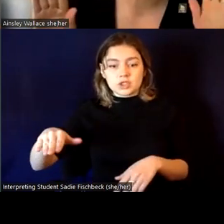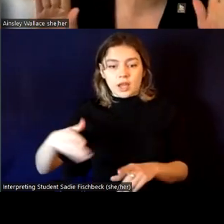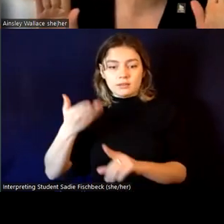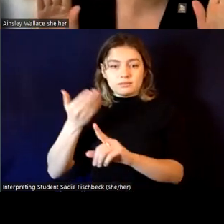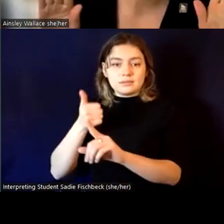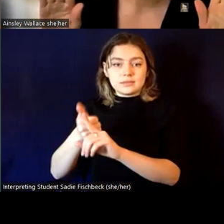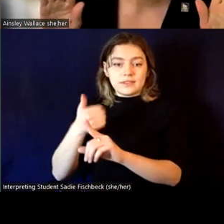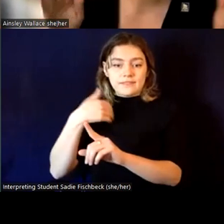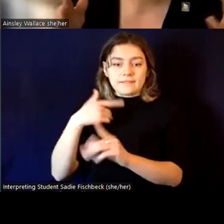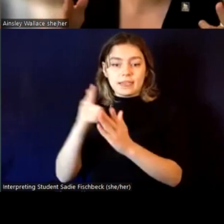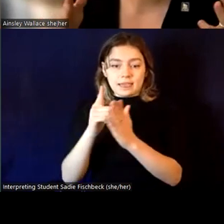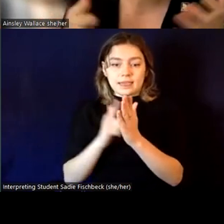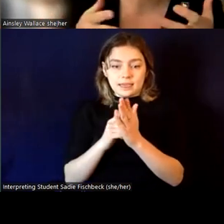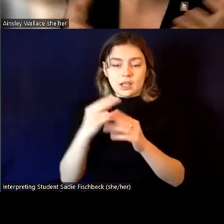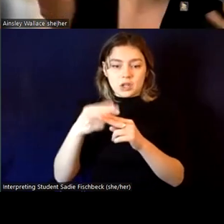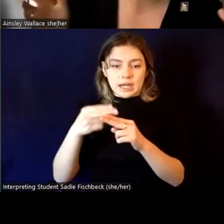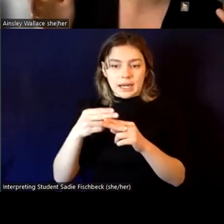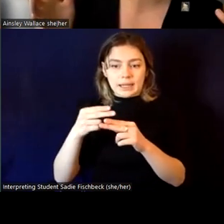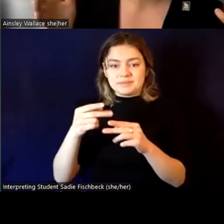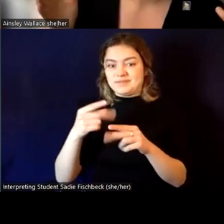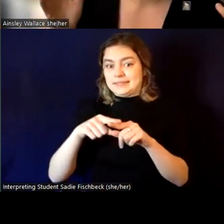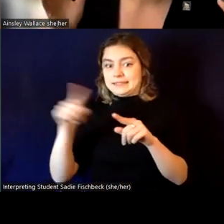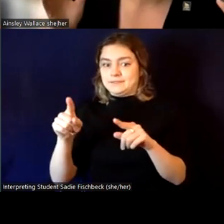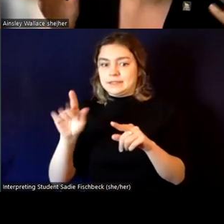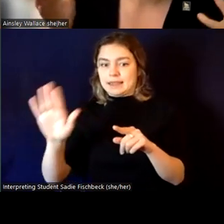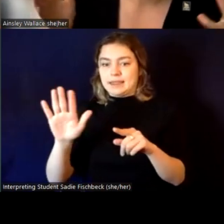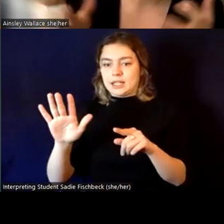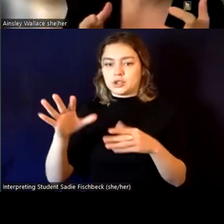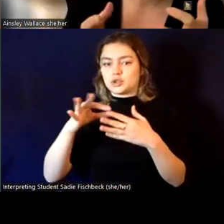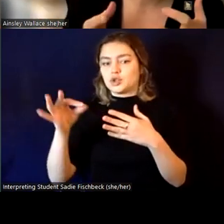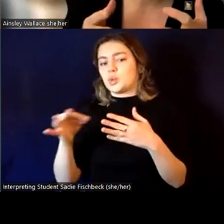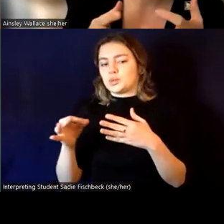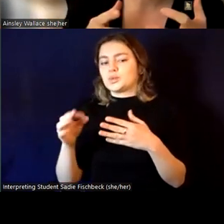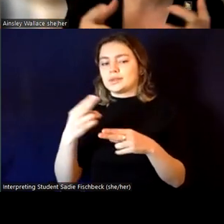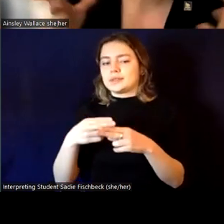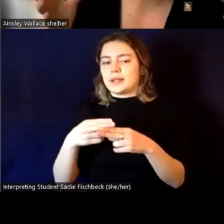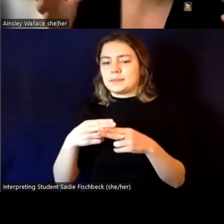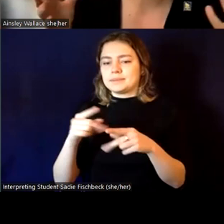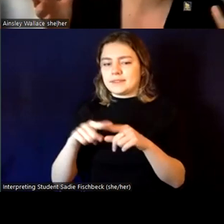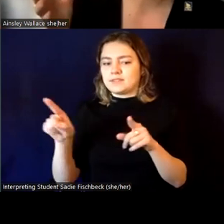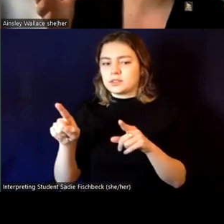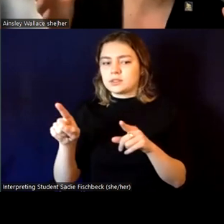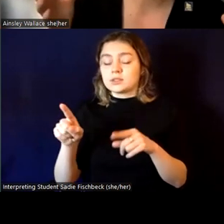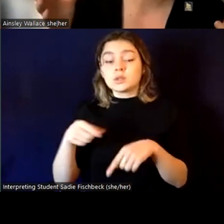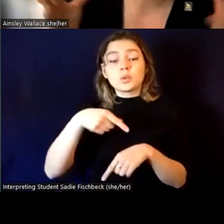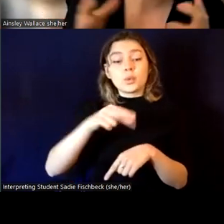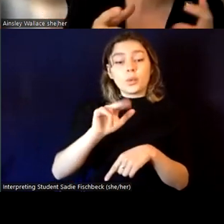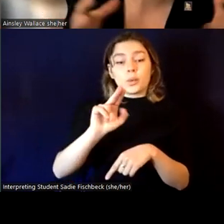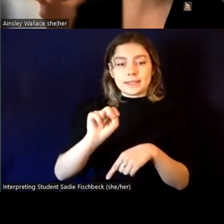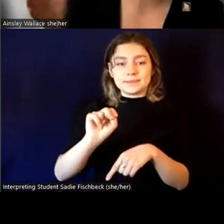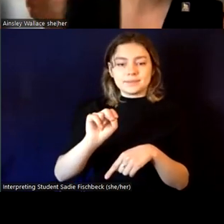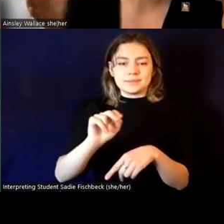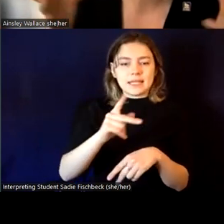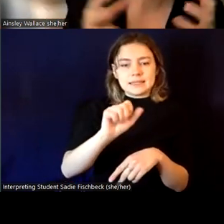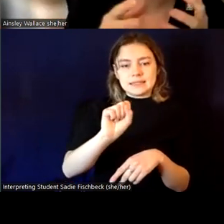preferred or chosen name. But I just wonder if in general, um, Quinn, knowing that, uh, that you have, and, and, uh, Sarah too,